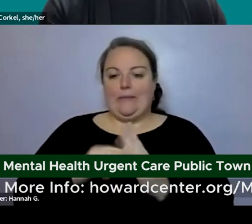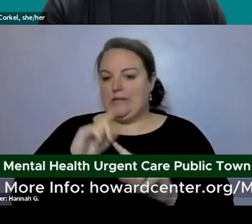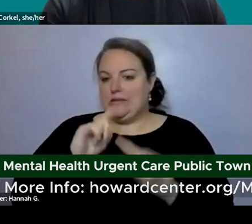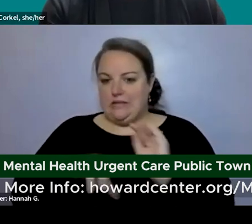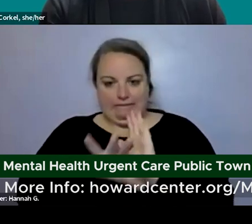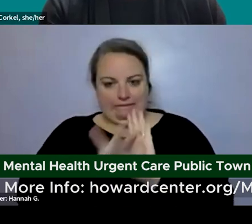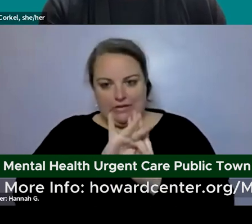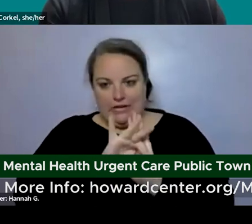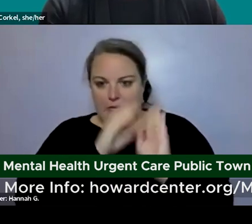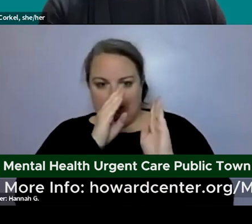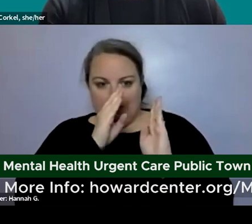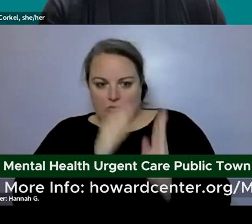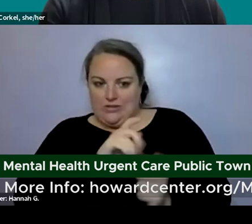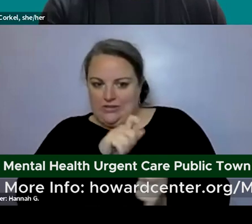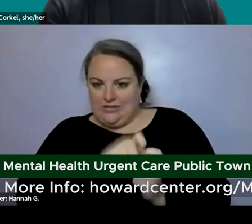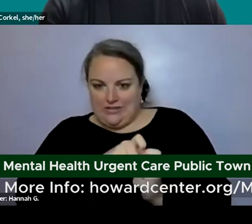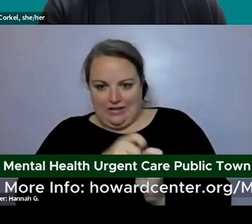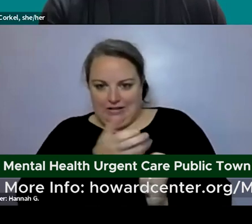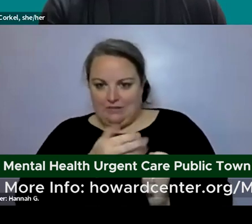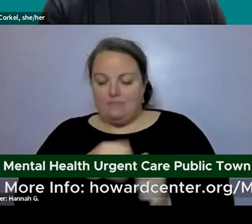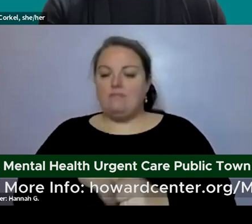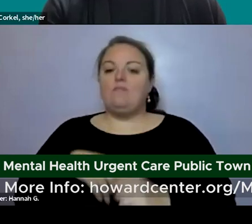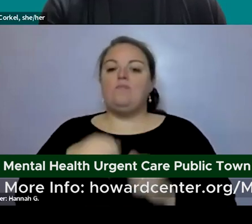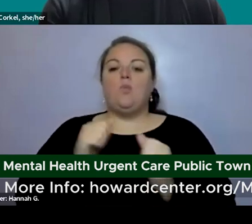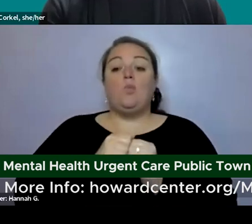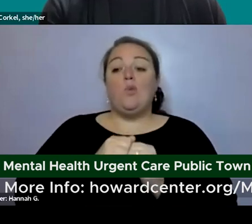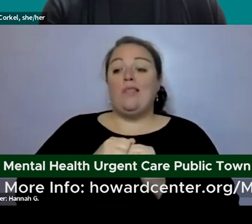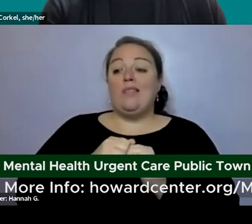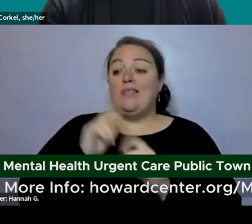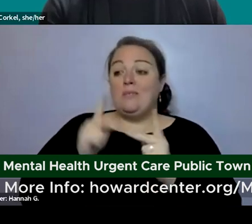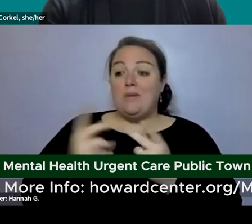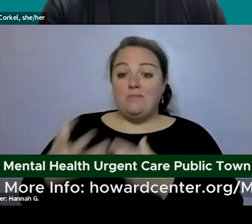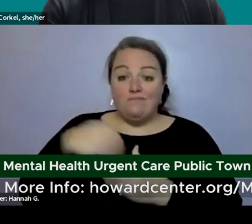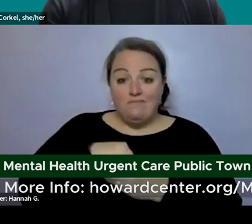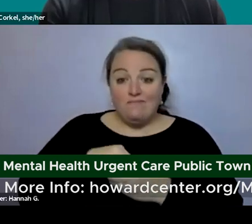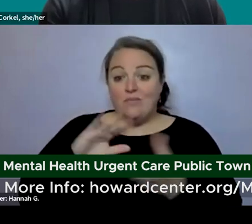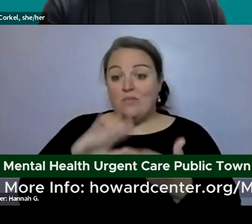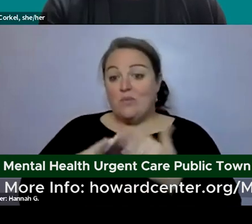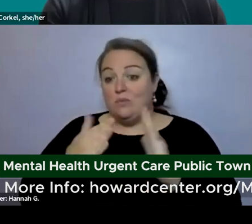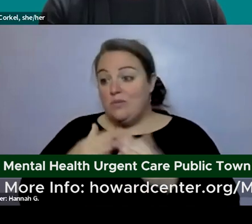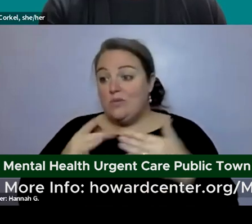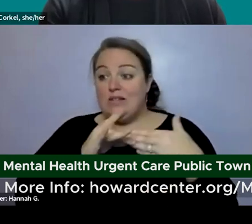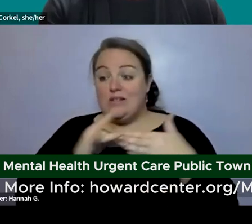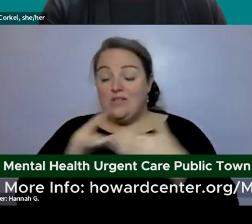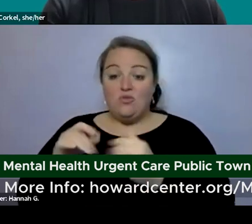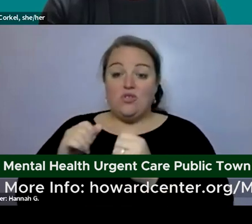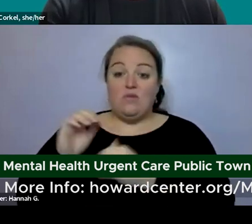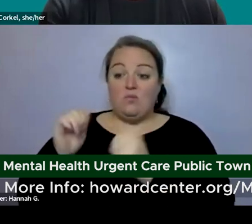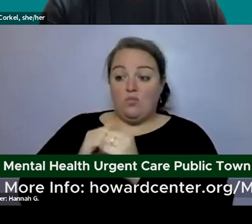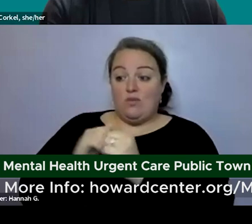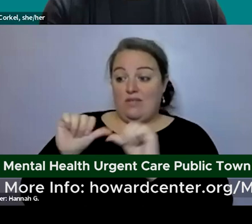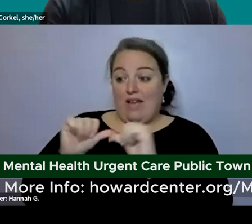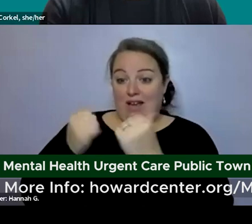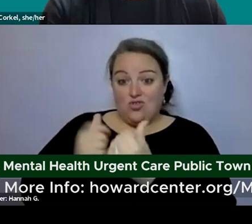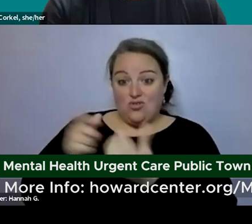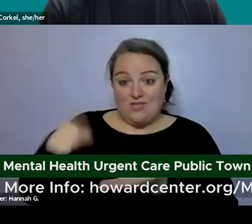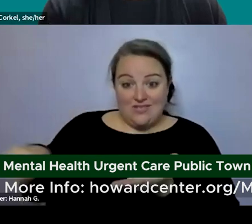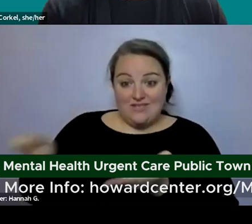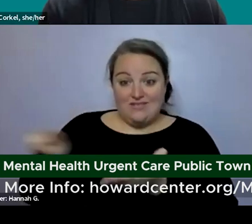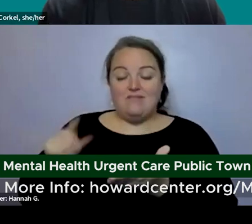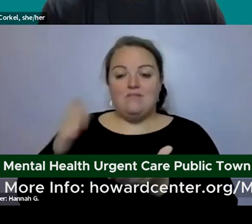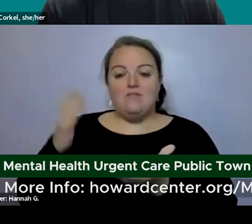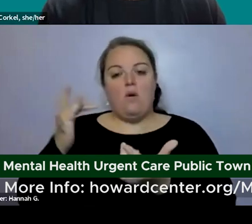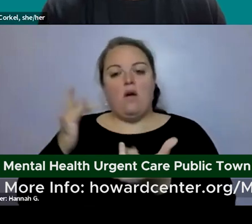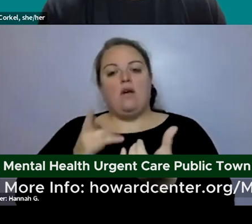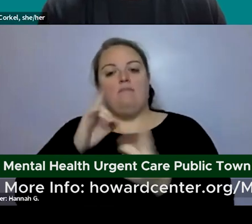with stakeholders with the community um and with leadership of the partner agencies so that we can figure out sustainability for the